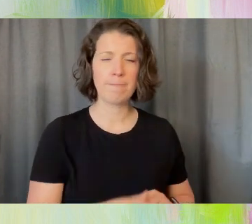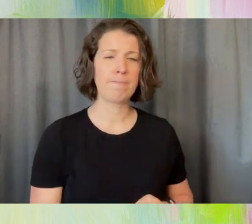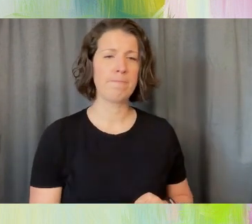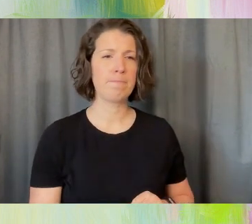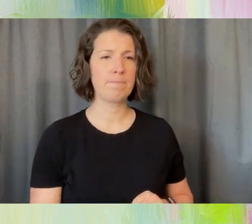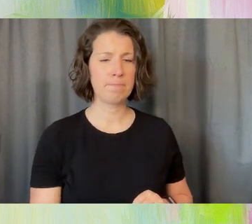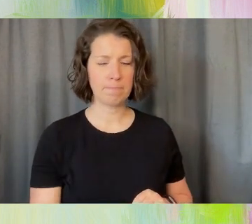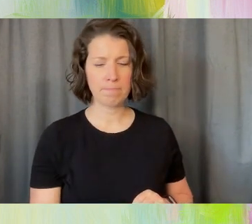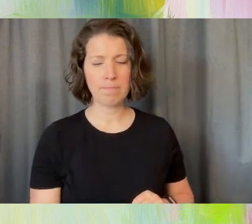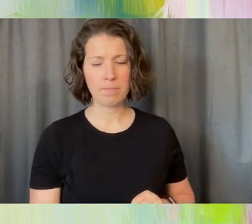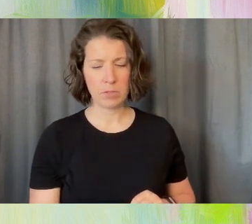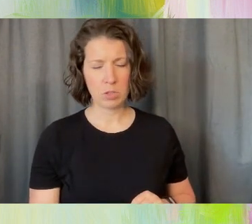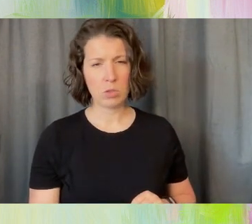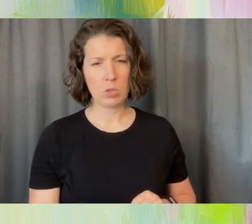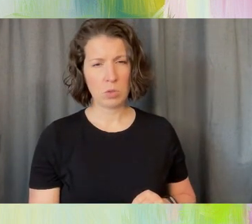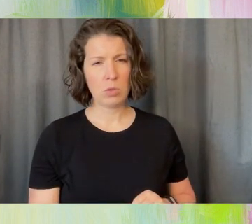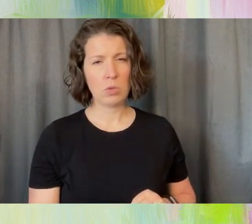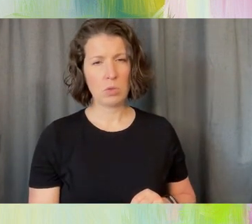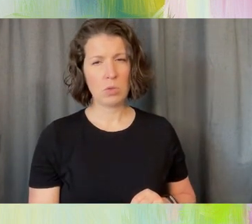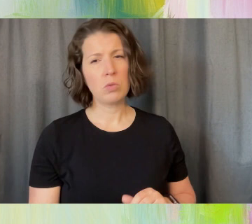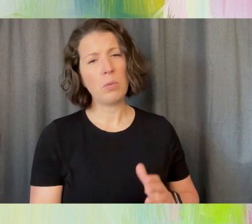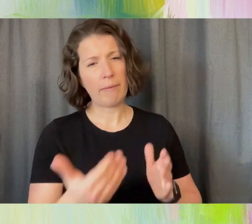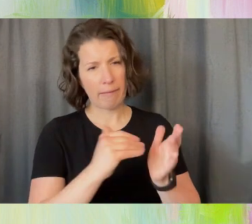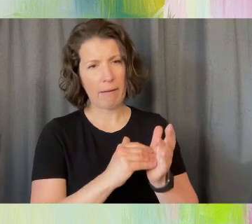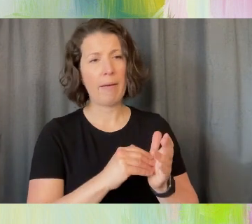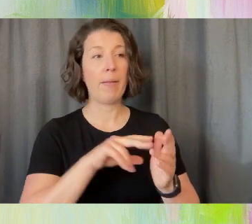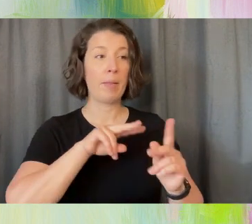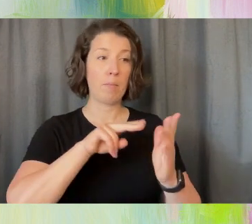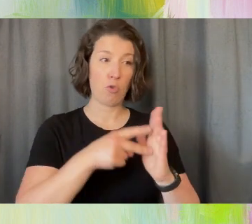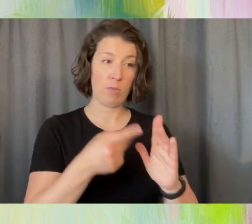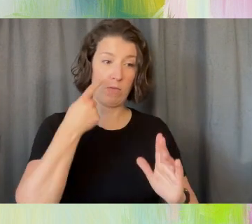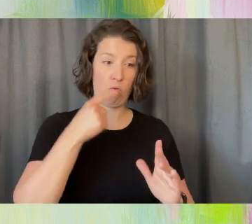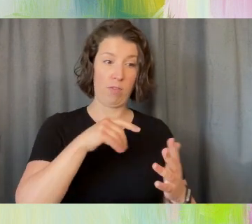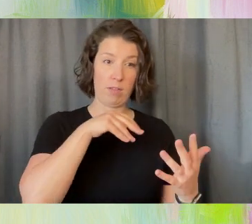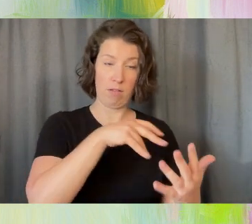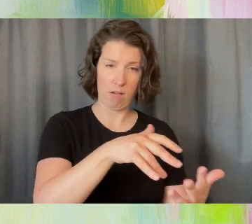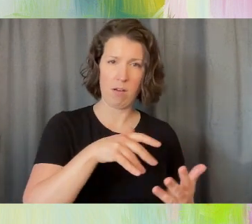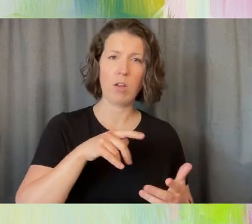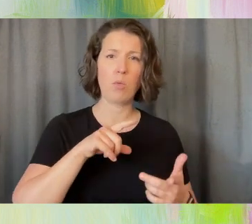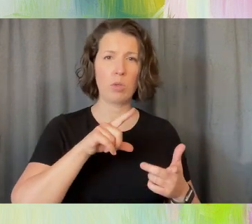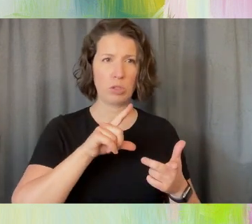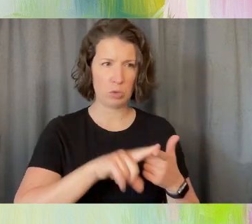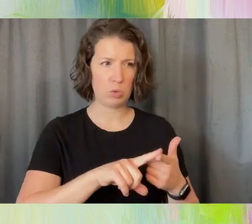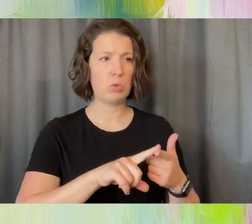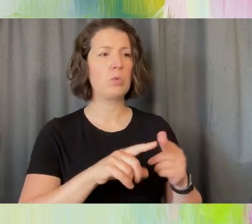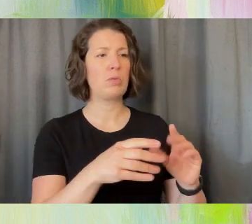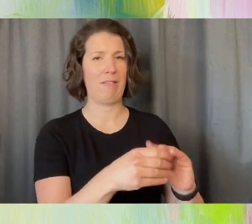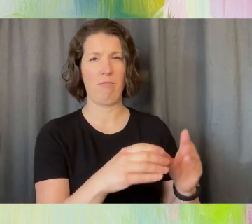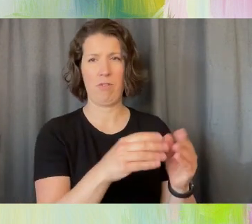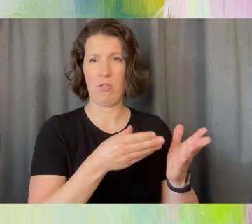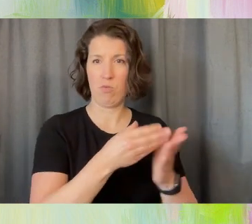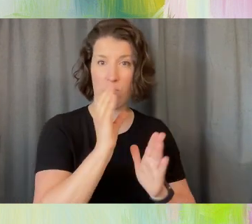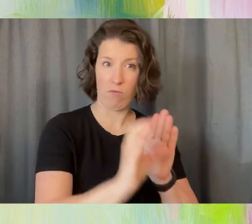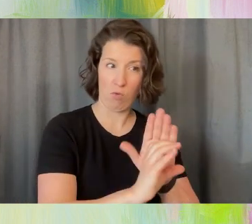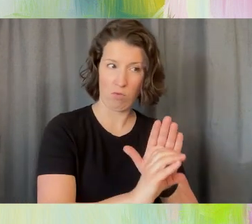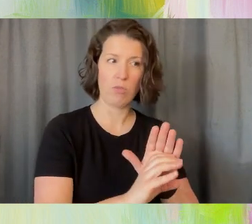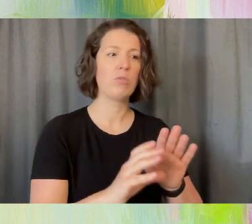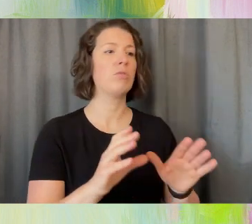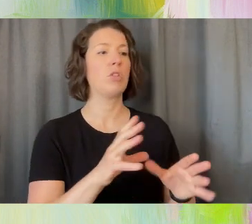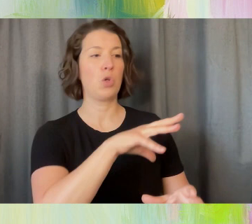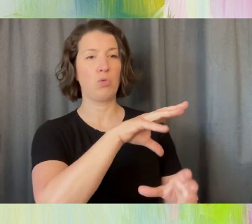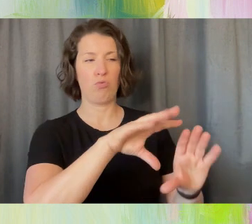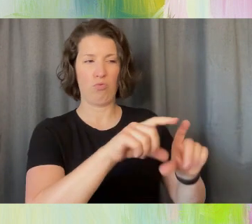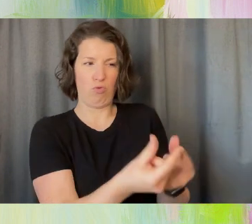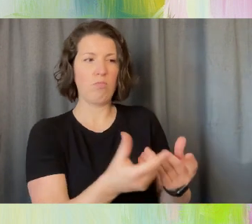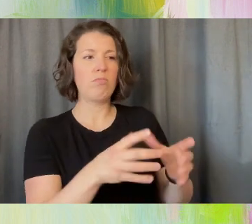So again, the purpose of the study then was to document through narratives and photographs the experiences of a group of participants from the